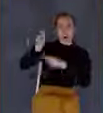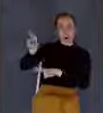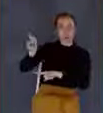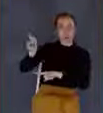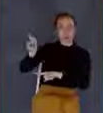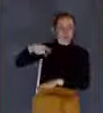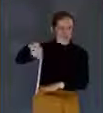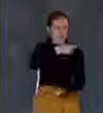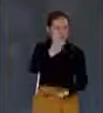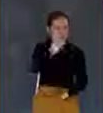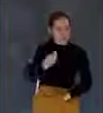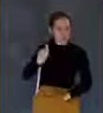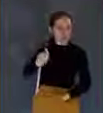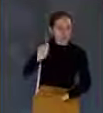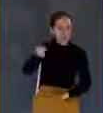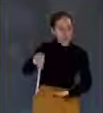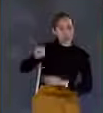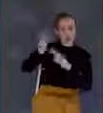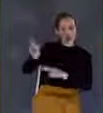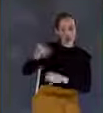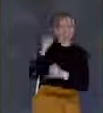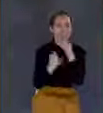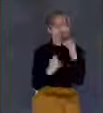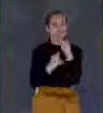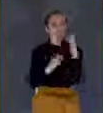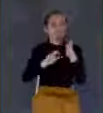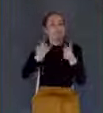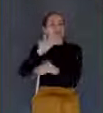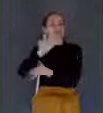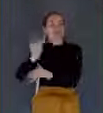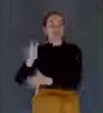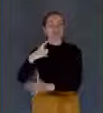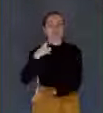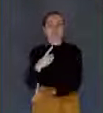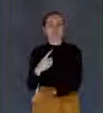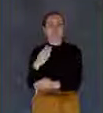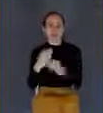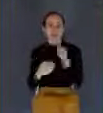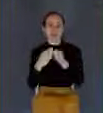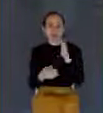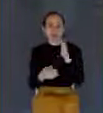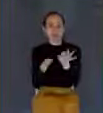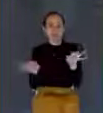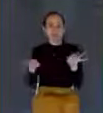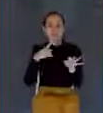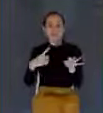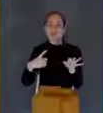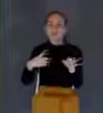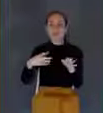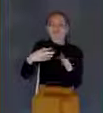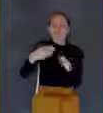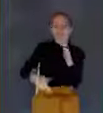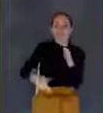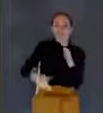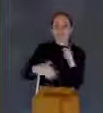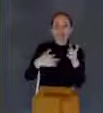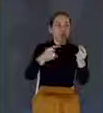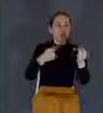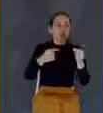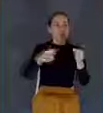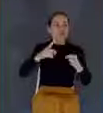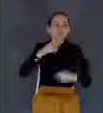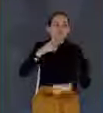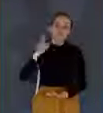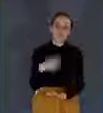And then finally, in verse 37, at the end, he says, Watch. Now, why does Jesus give such